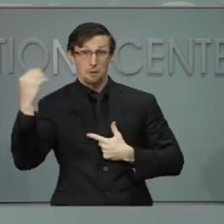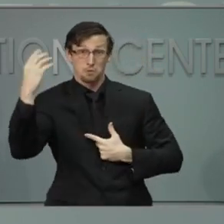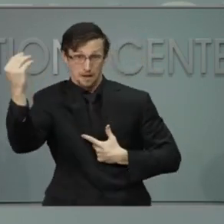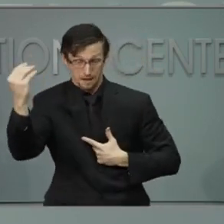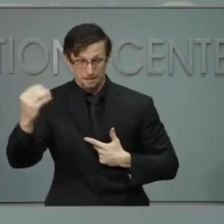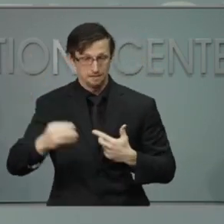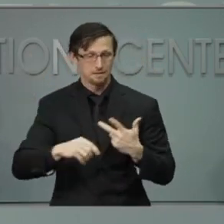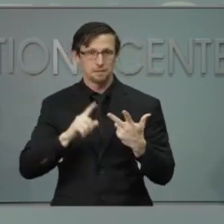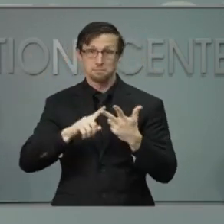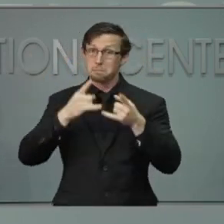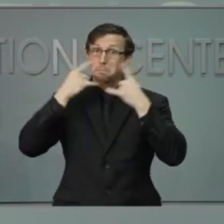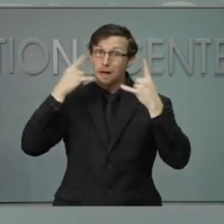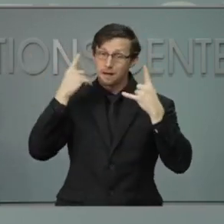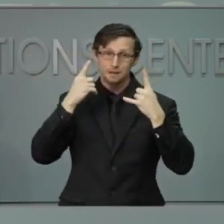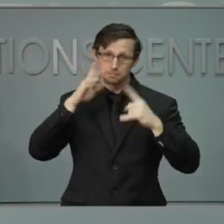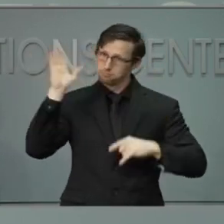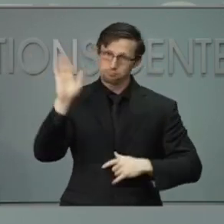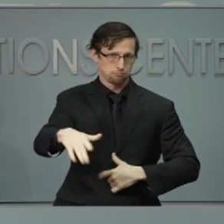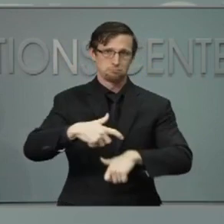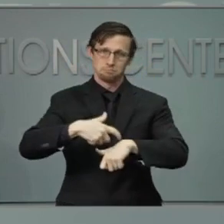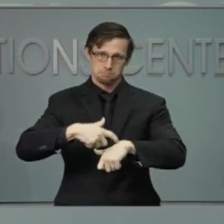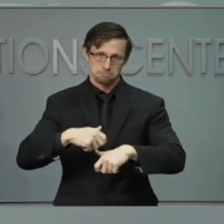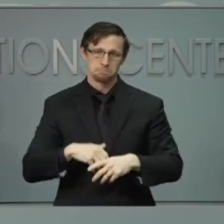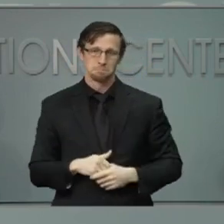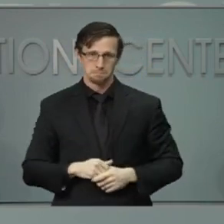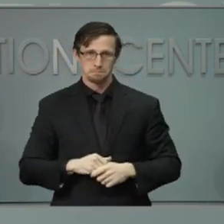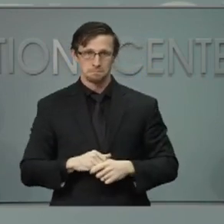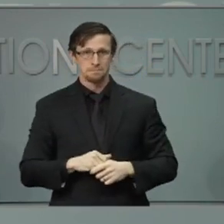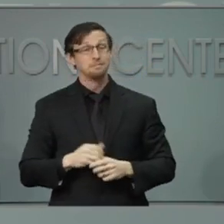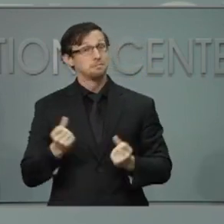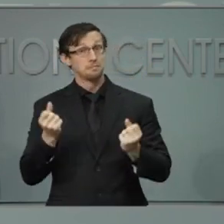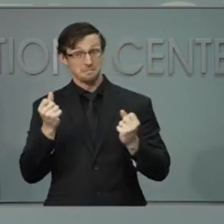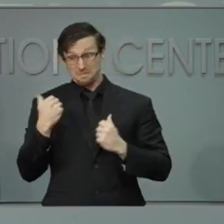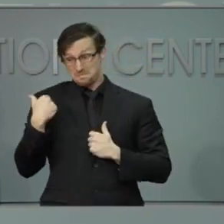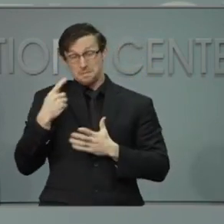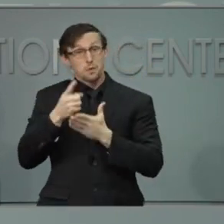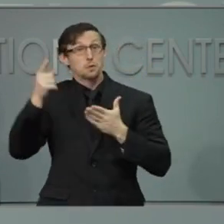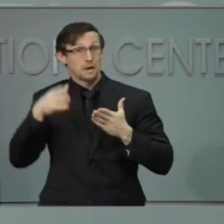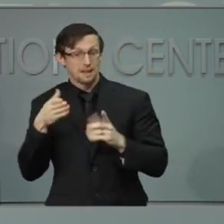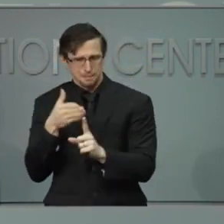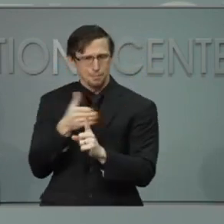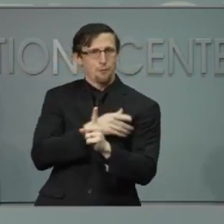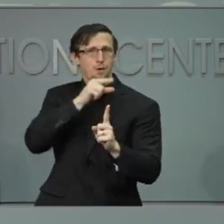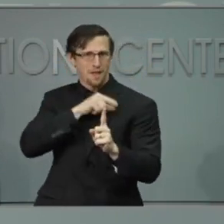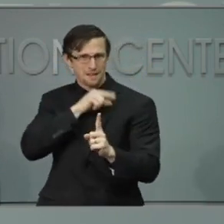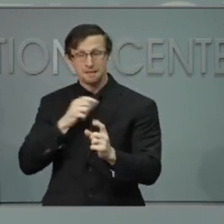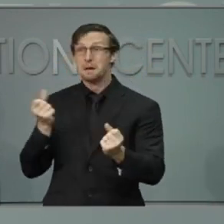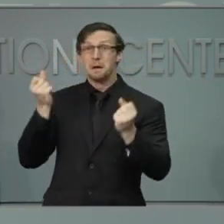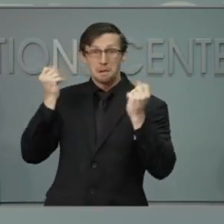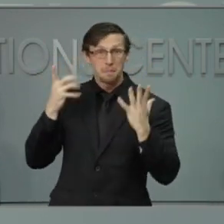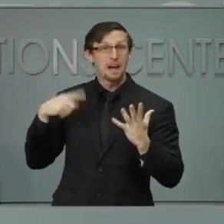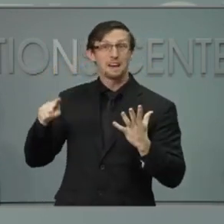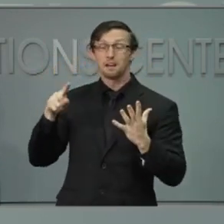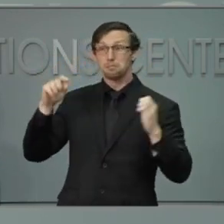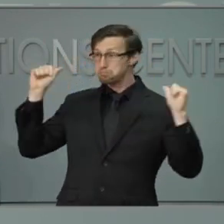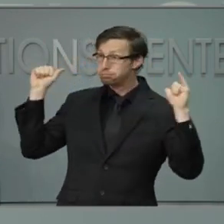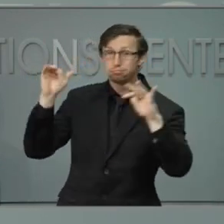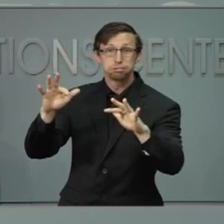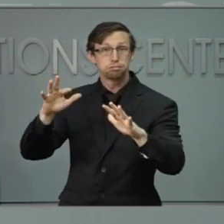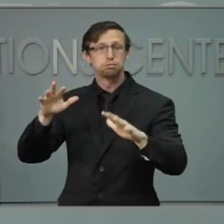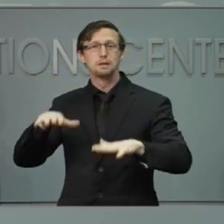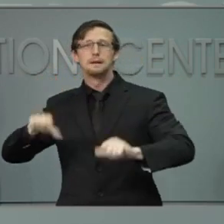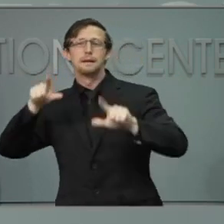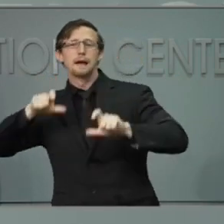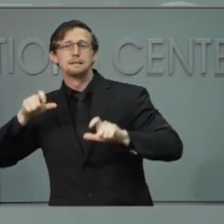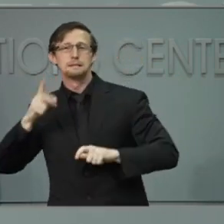a mask all the time. Many North Carolinians got tested this weekend ahead of the holidays. Getting a test can let you know if you